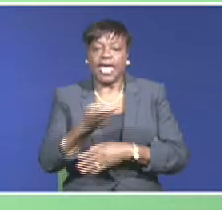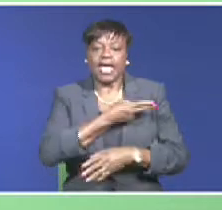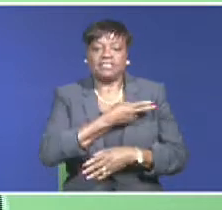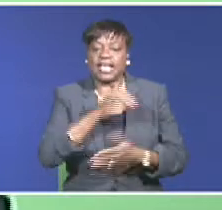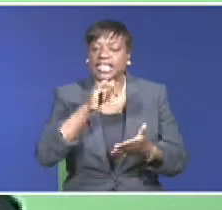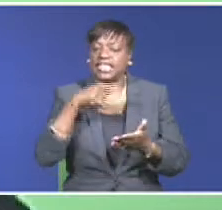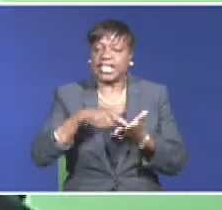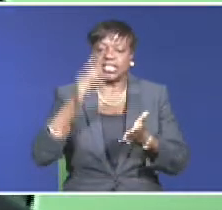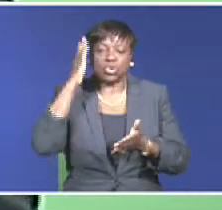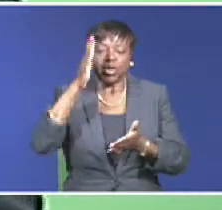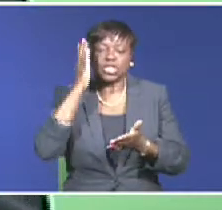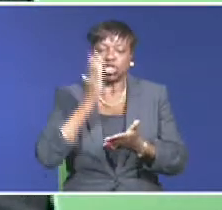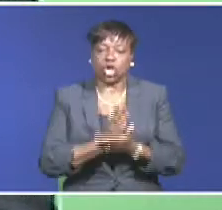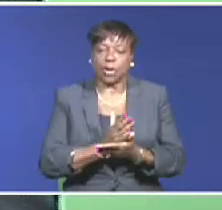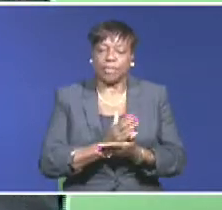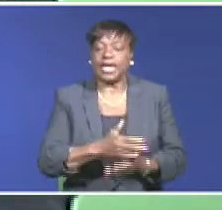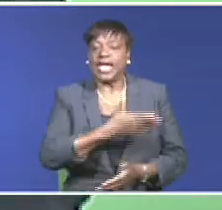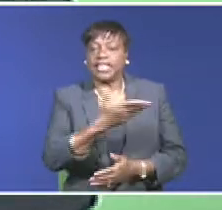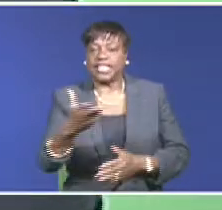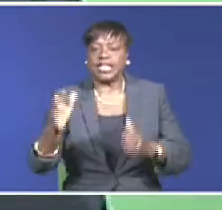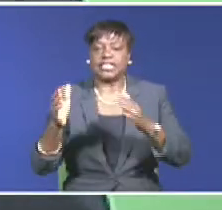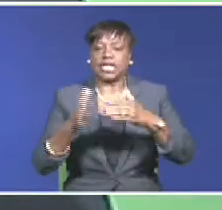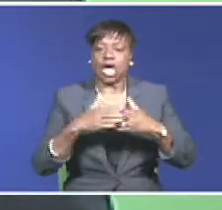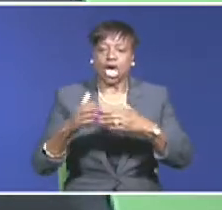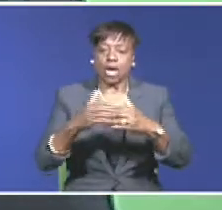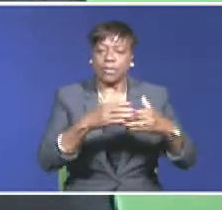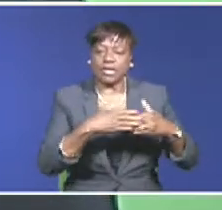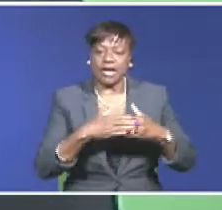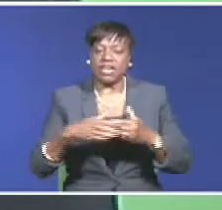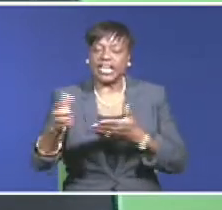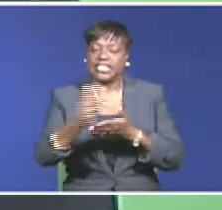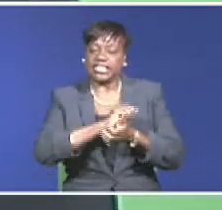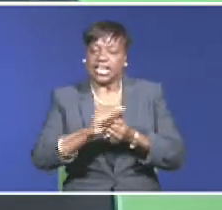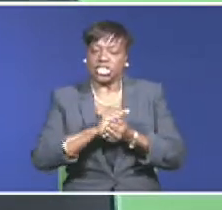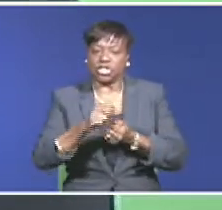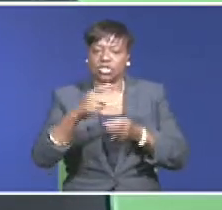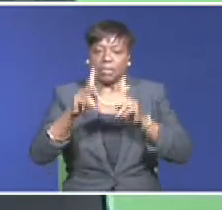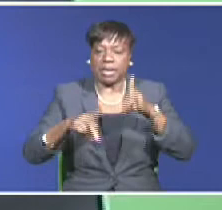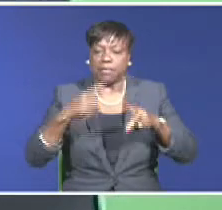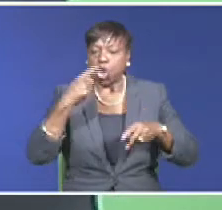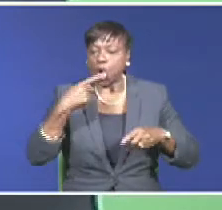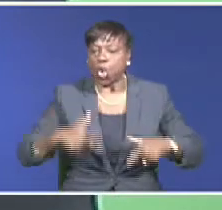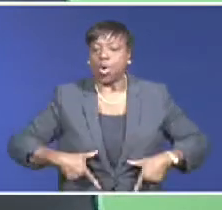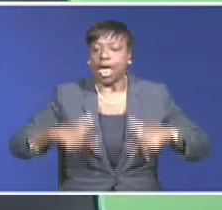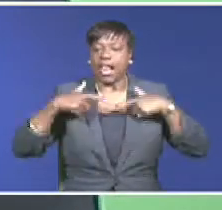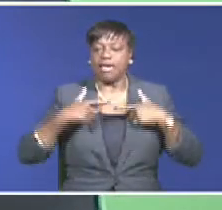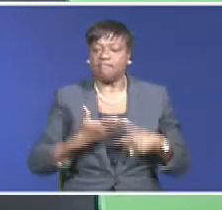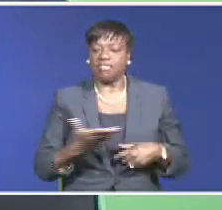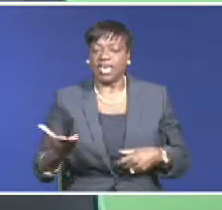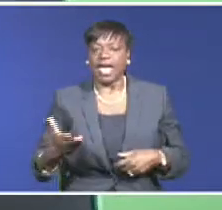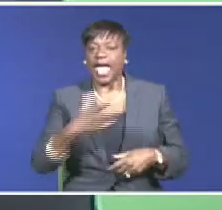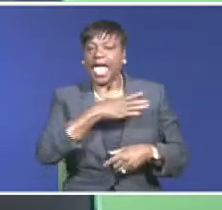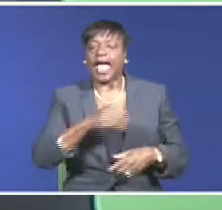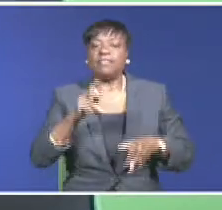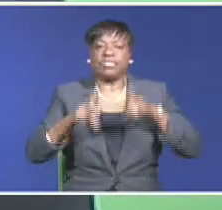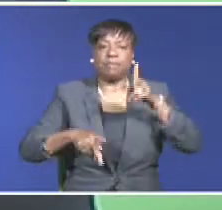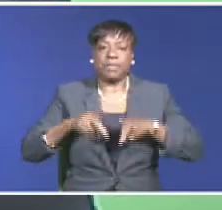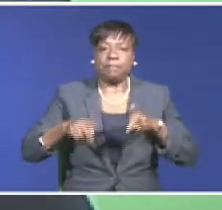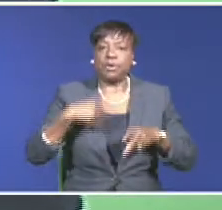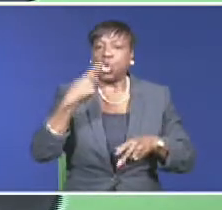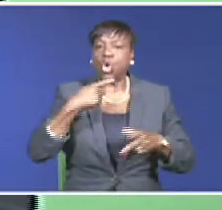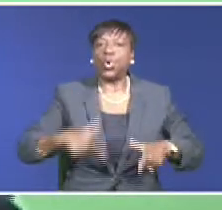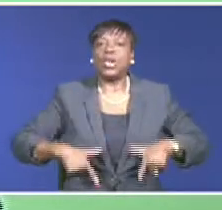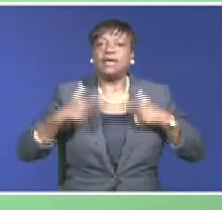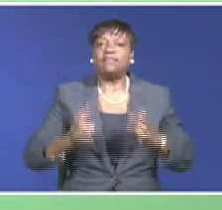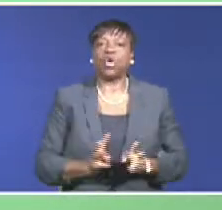These communities pose a danger to the individuals that inhabit them and to our citizens who live in our